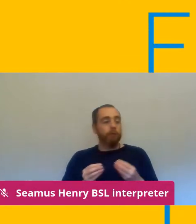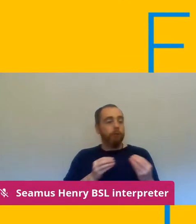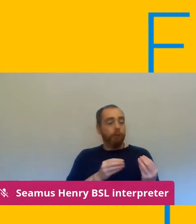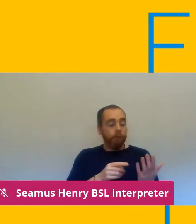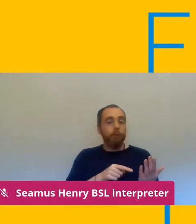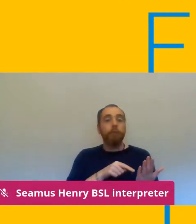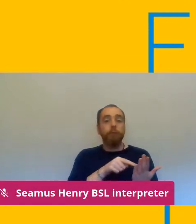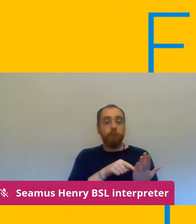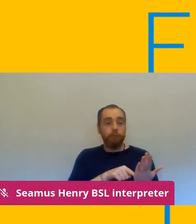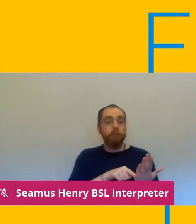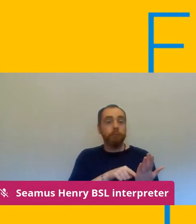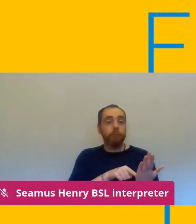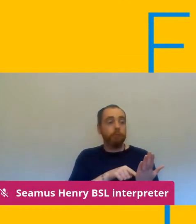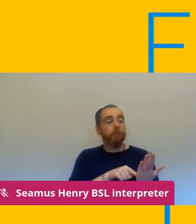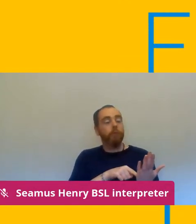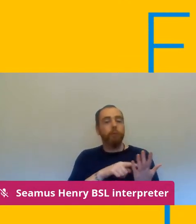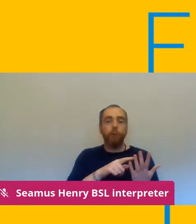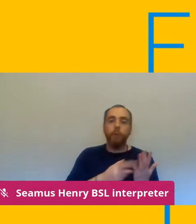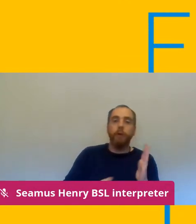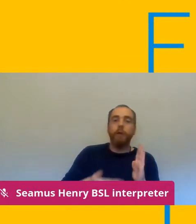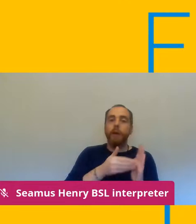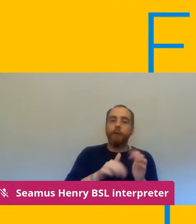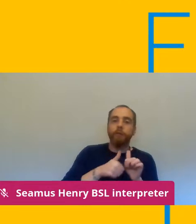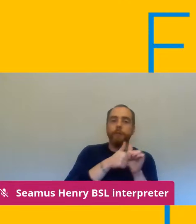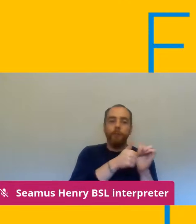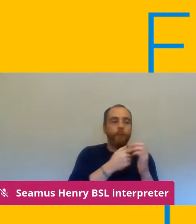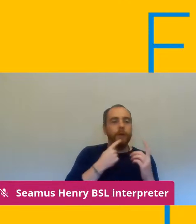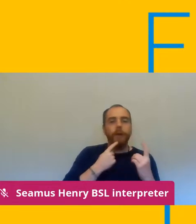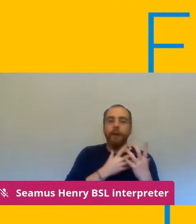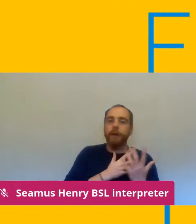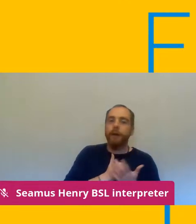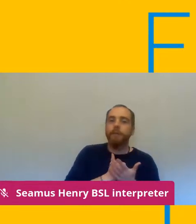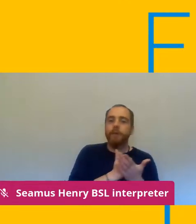stronger than using section 44 of the employment rights act